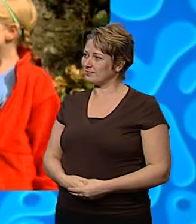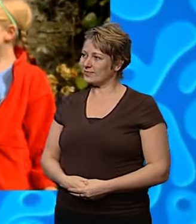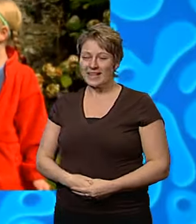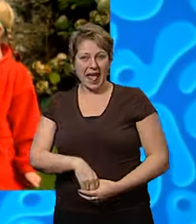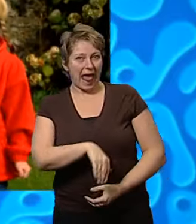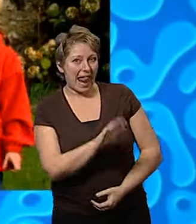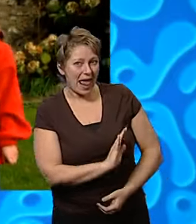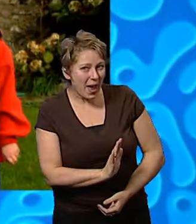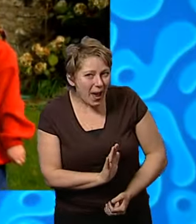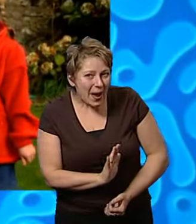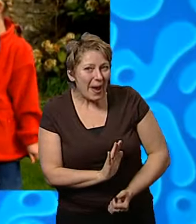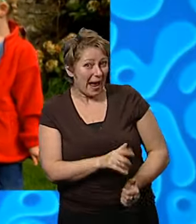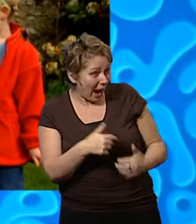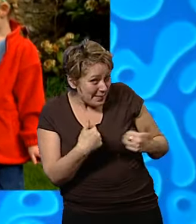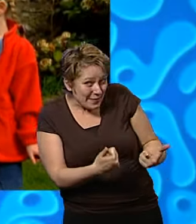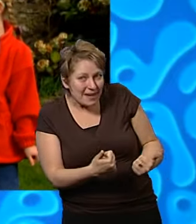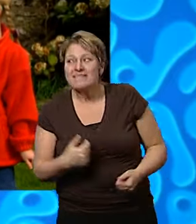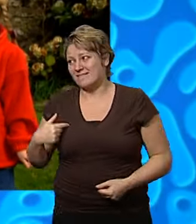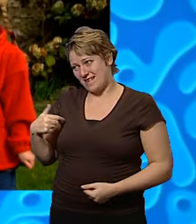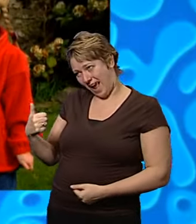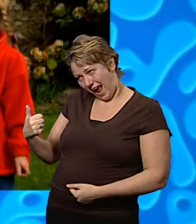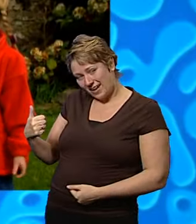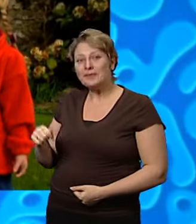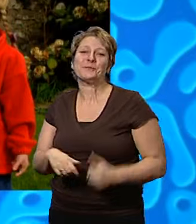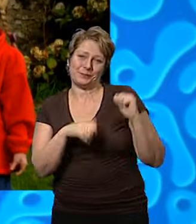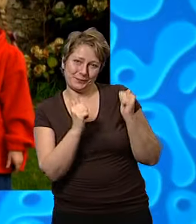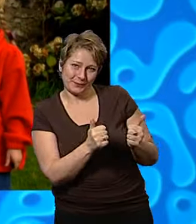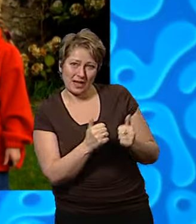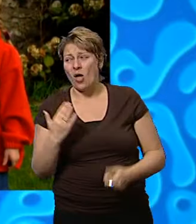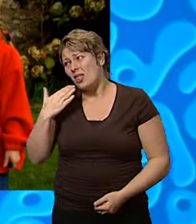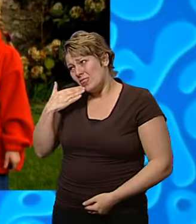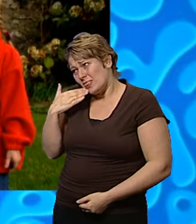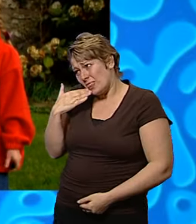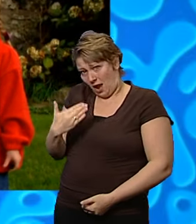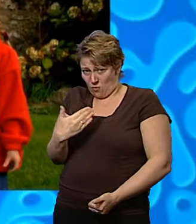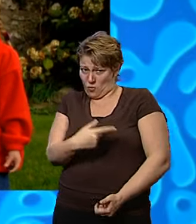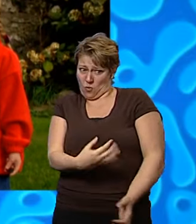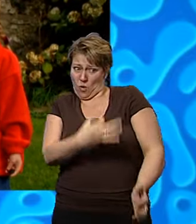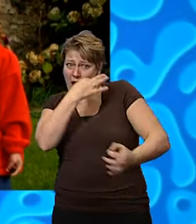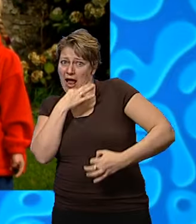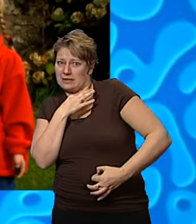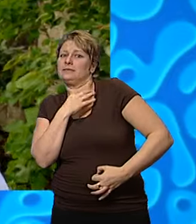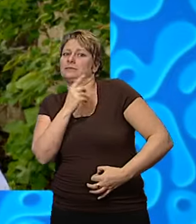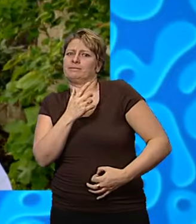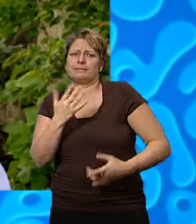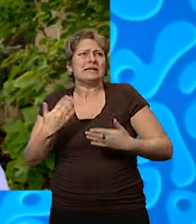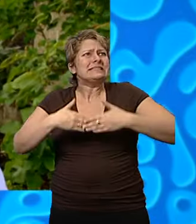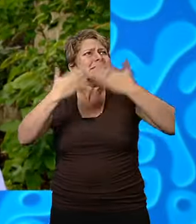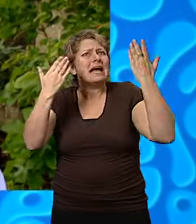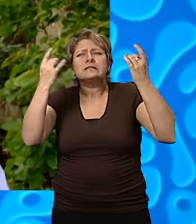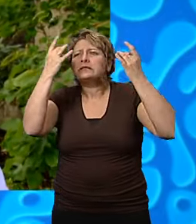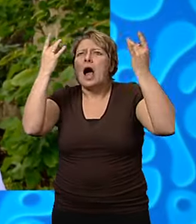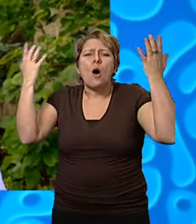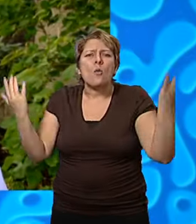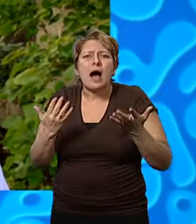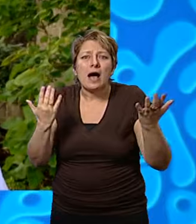Hi there, Emma! How are you doing? Fine. Excellent. Thank you so much for your question. Where do the stars go during the day? I've